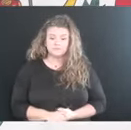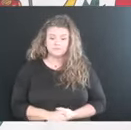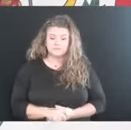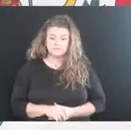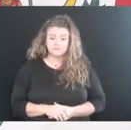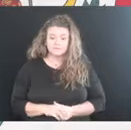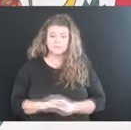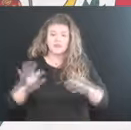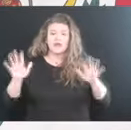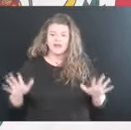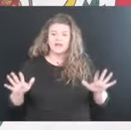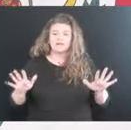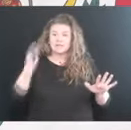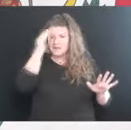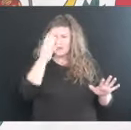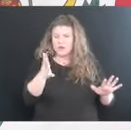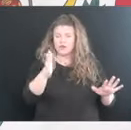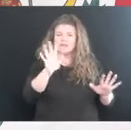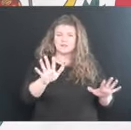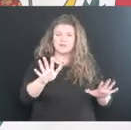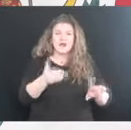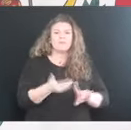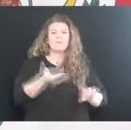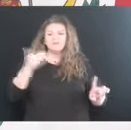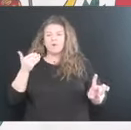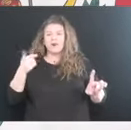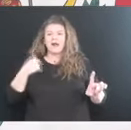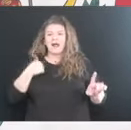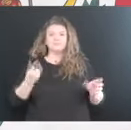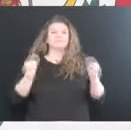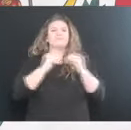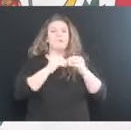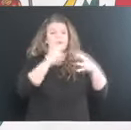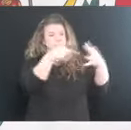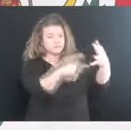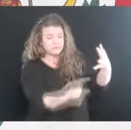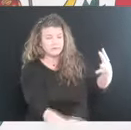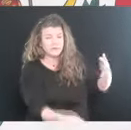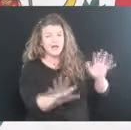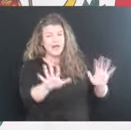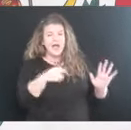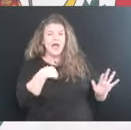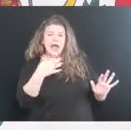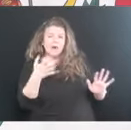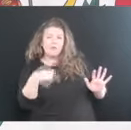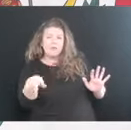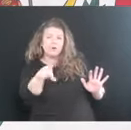Now let me tell you this. Before I go any further, I want you to know just this.